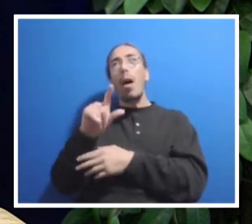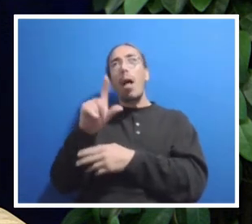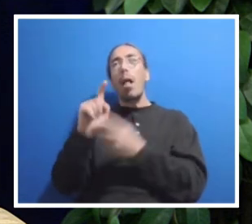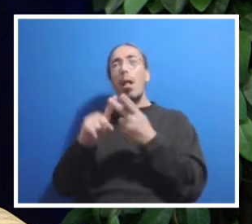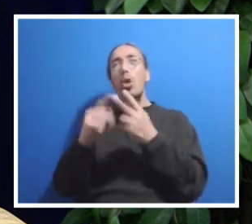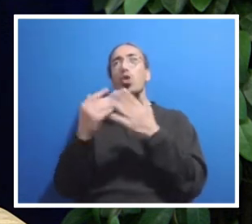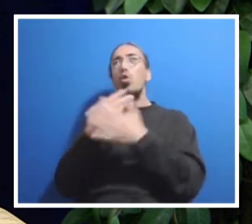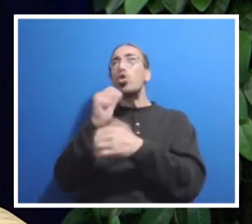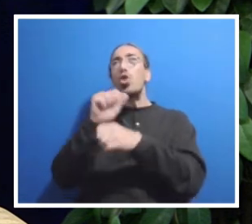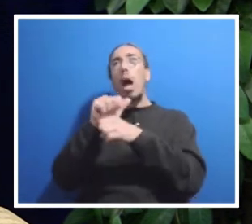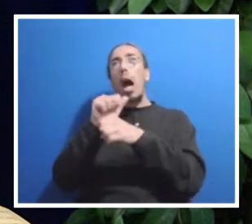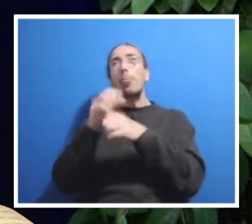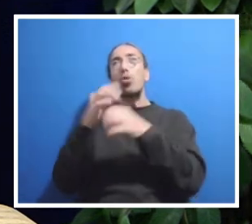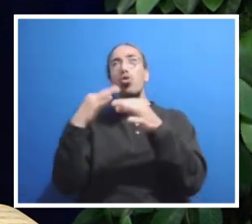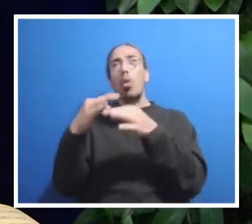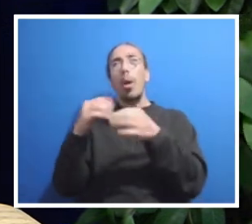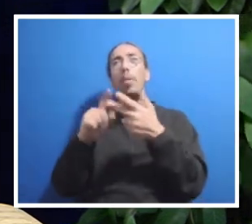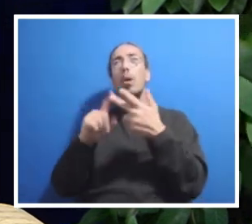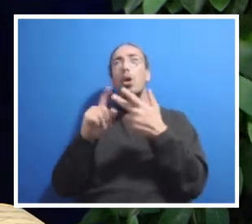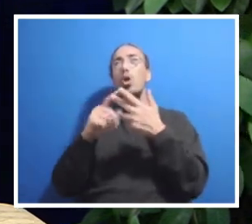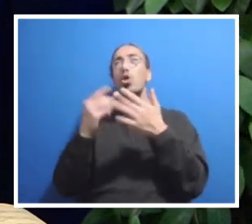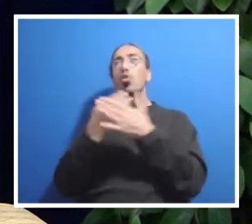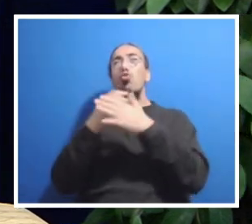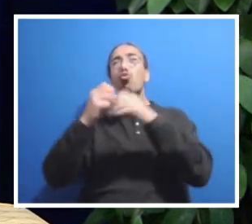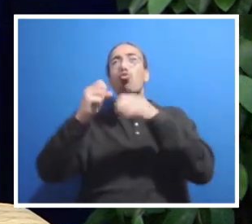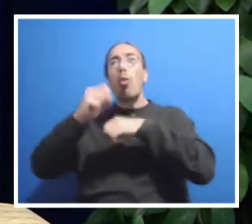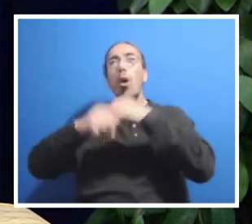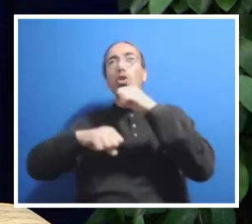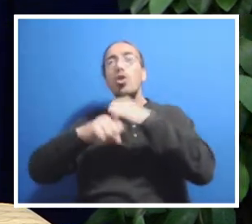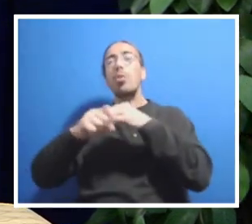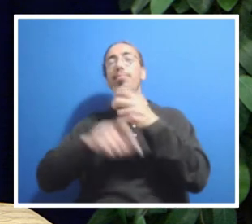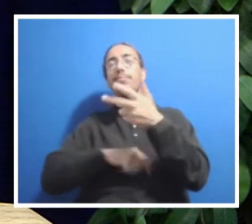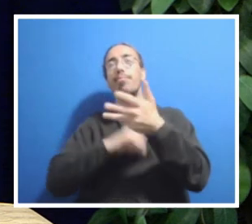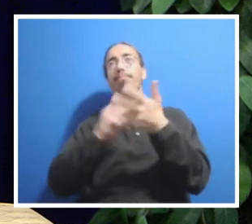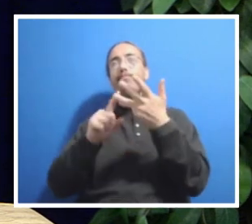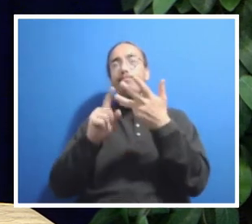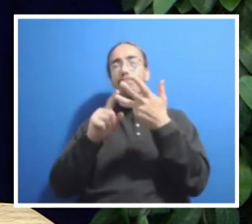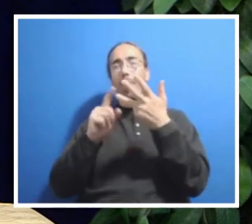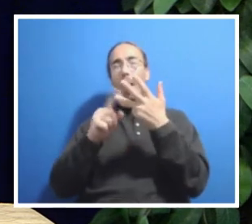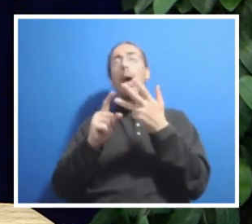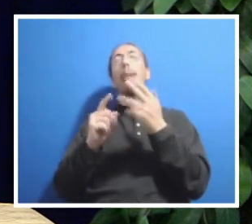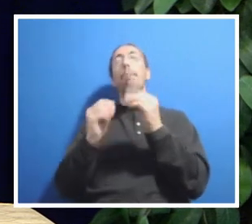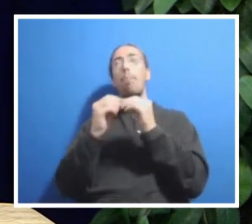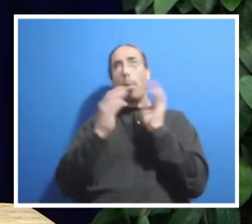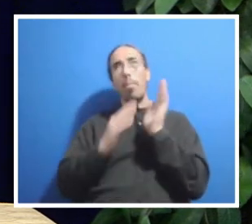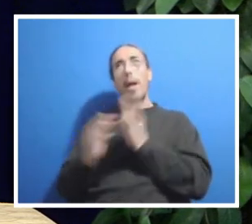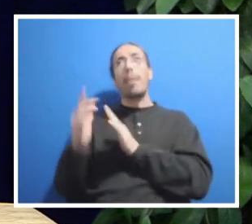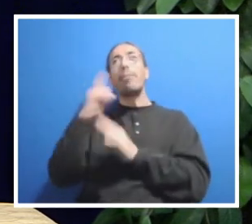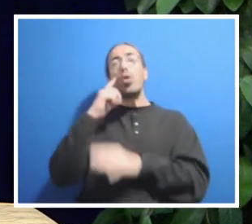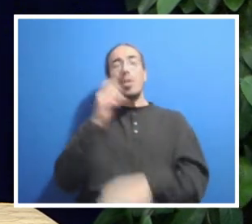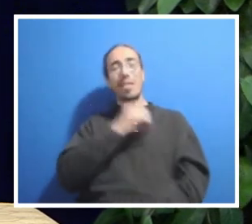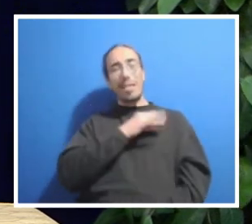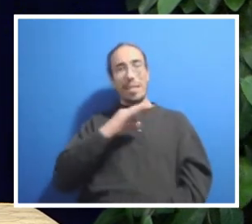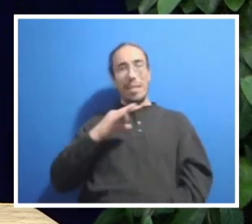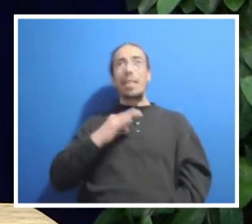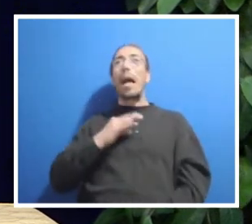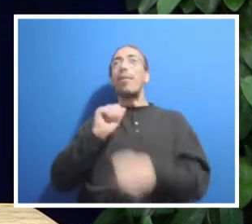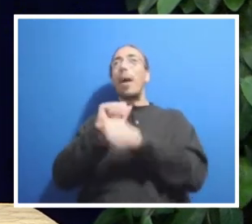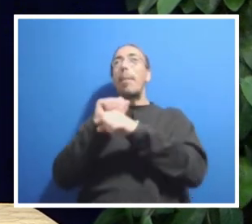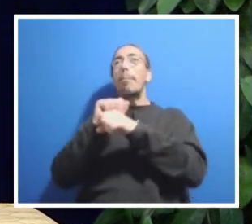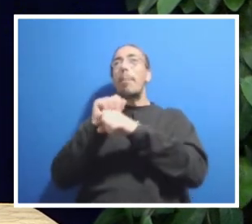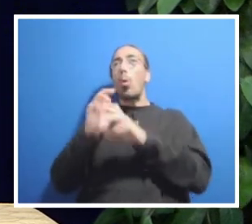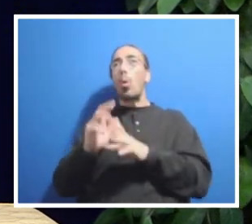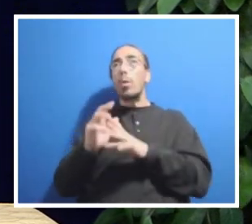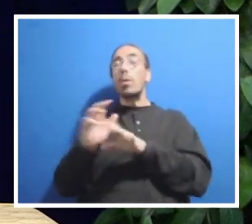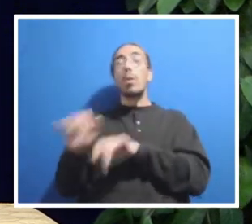structure for job leveling, and to provide more insight into career paths for staff employees. The compensation side of the program